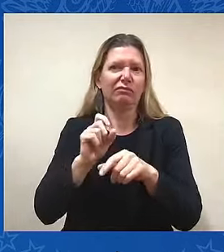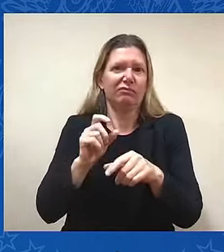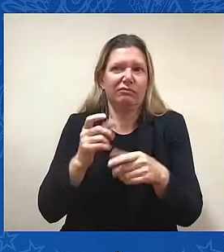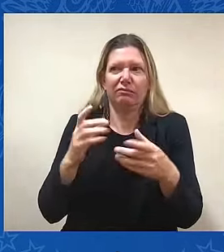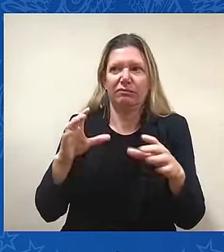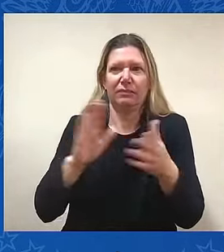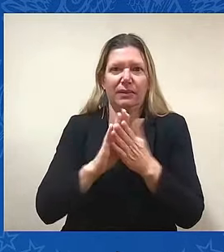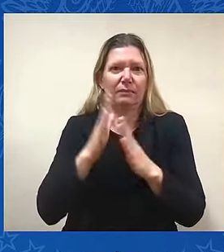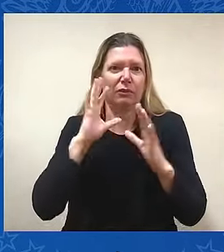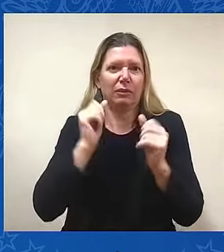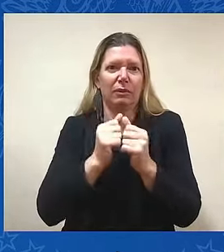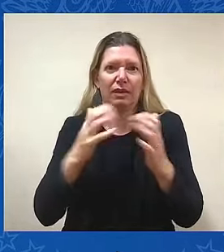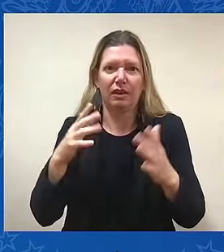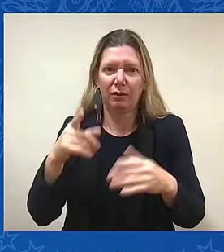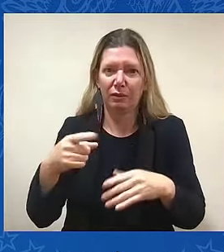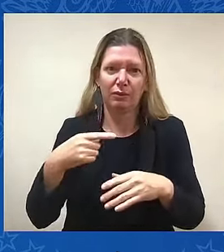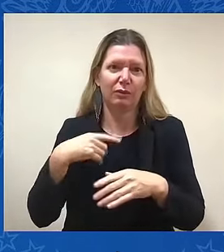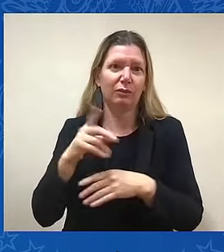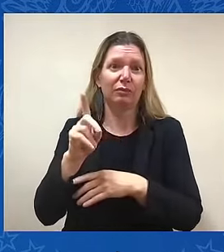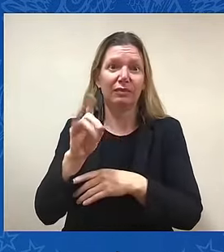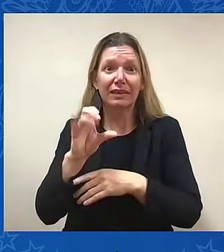And Kathryn Clark, whip.